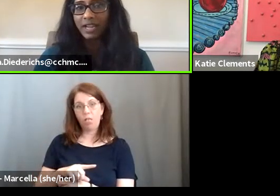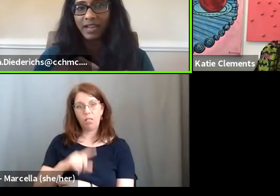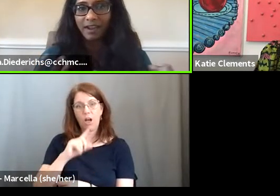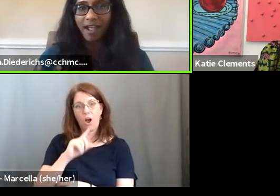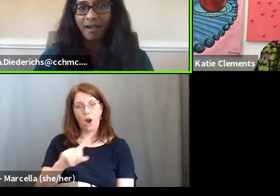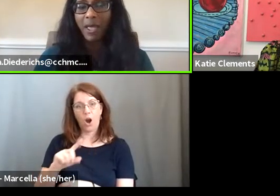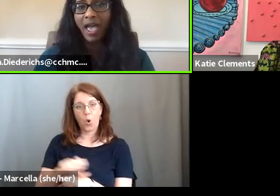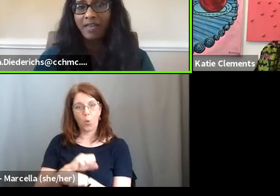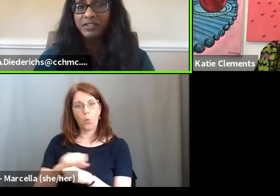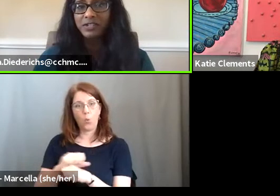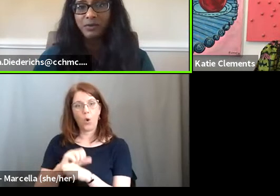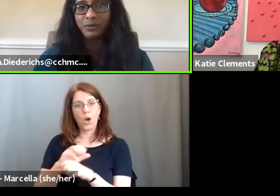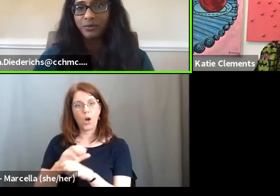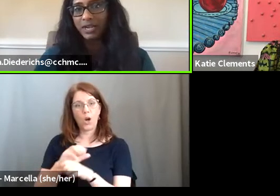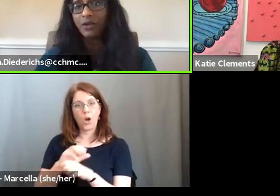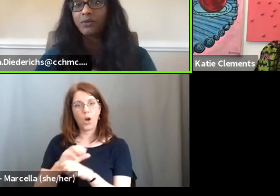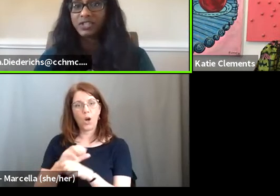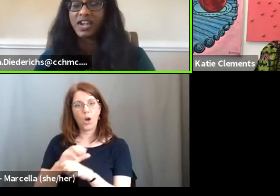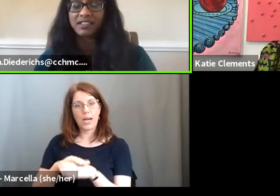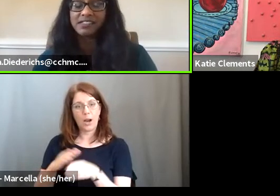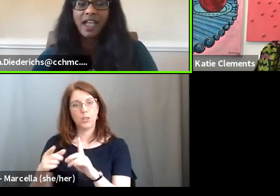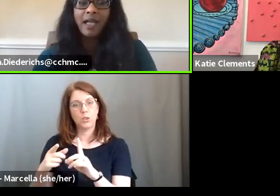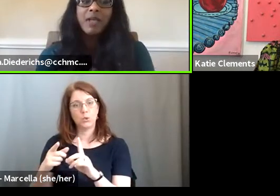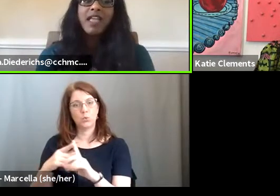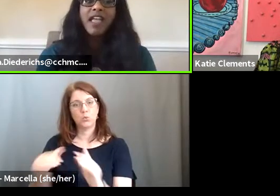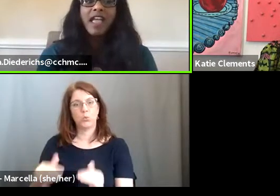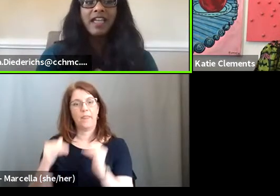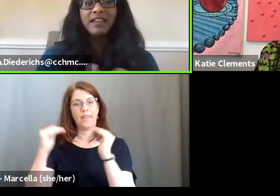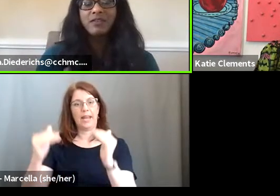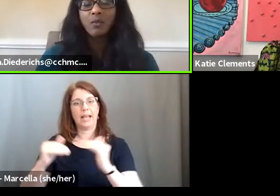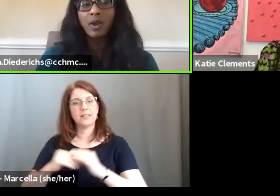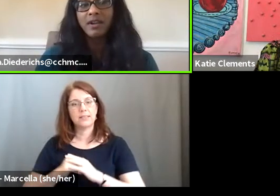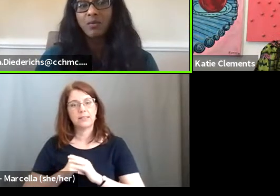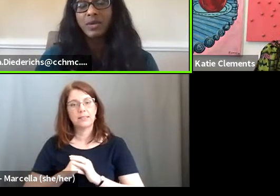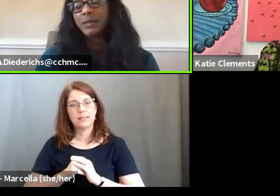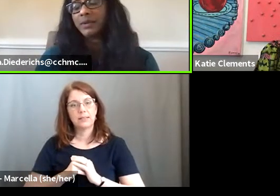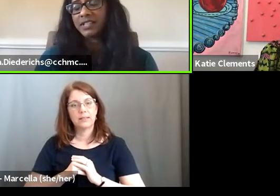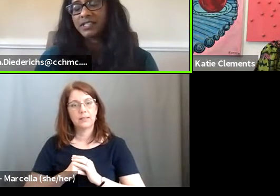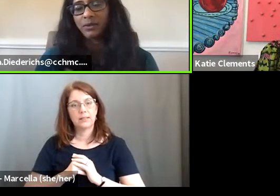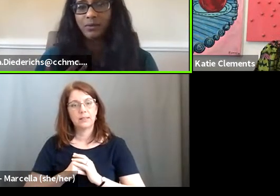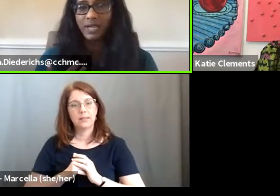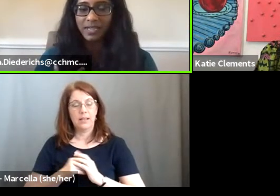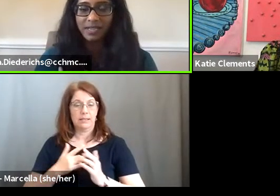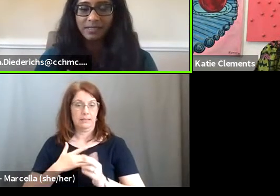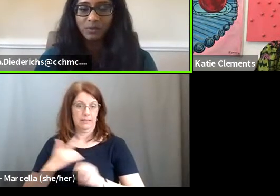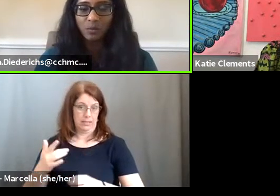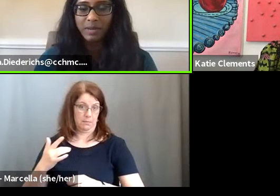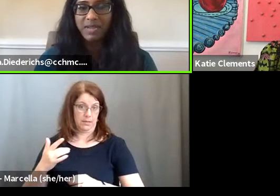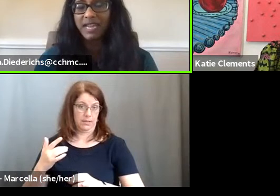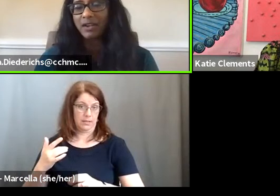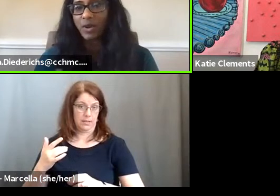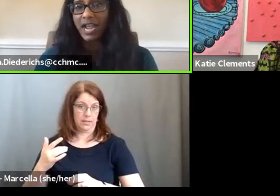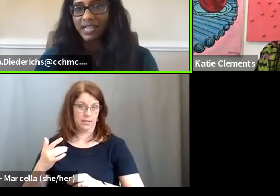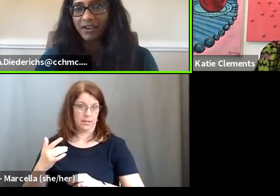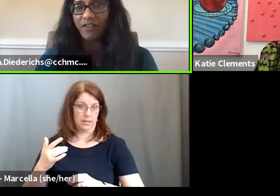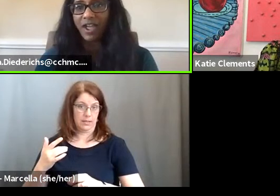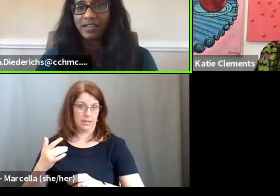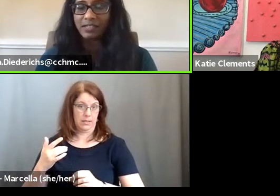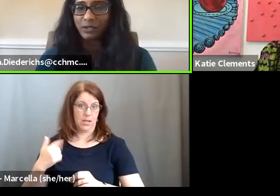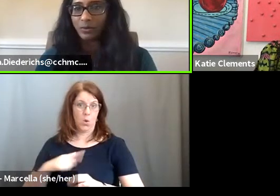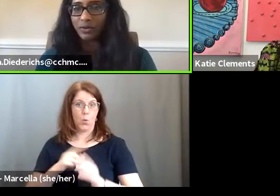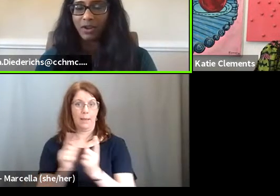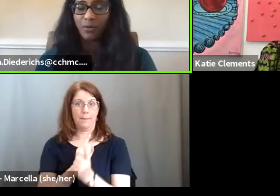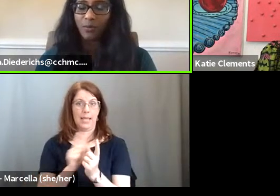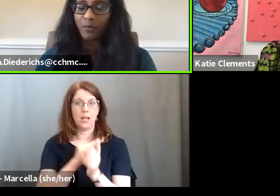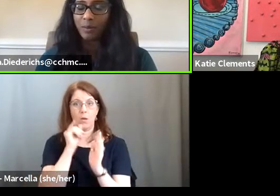are working on a path to, you know, to the next step. And what we typically do is we meet and we identify